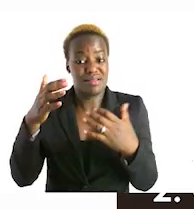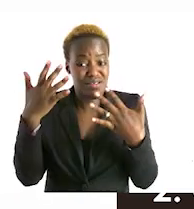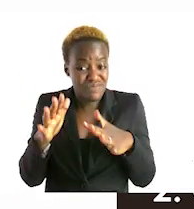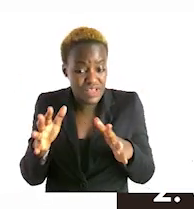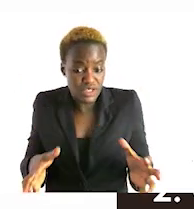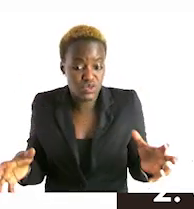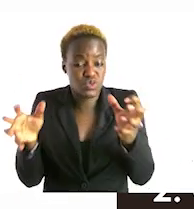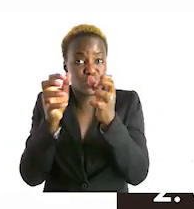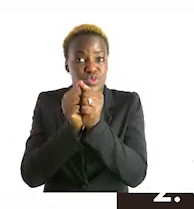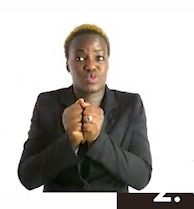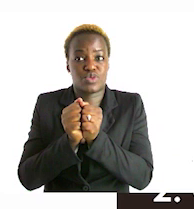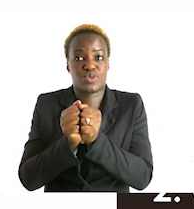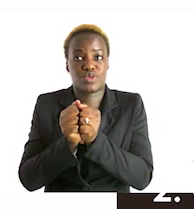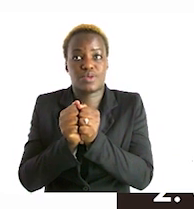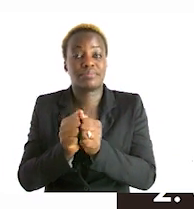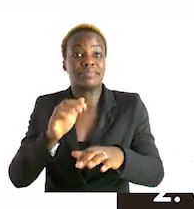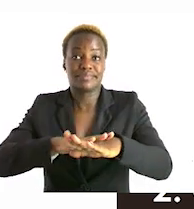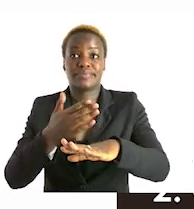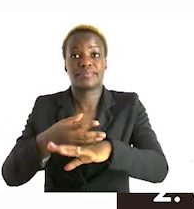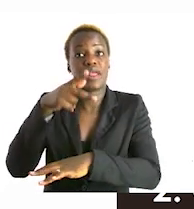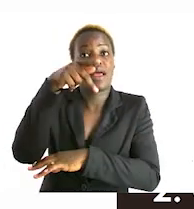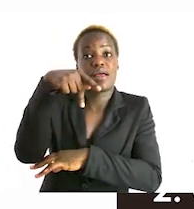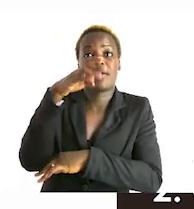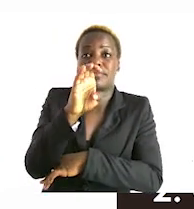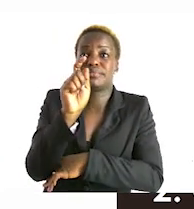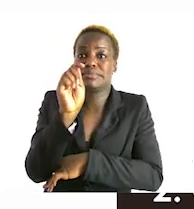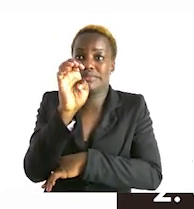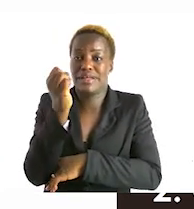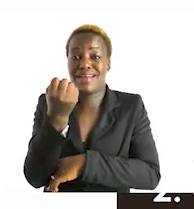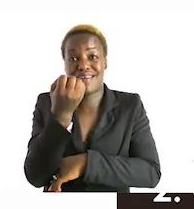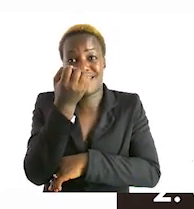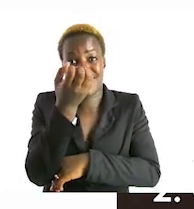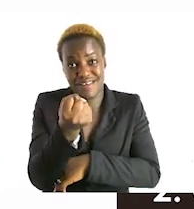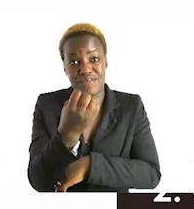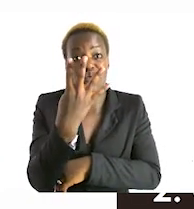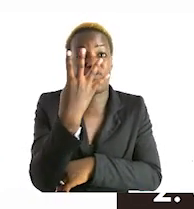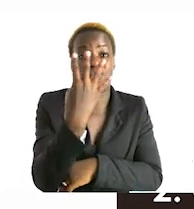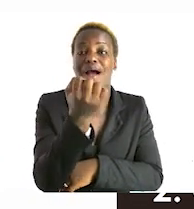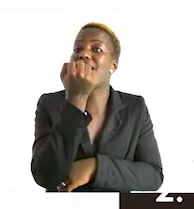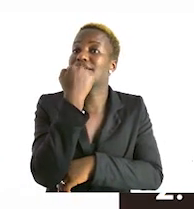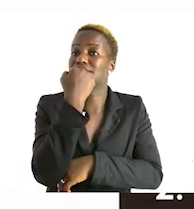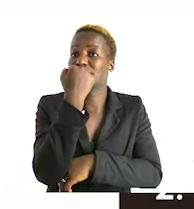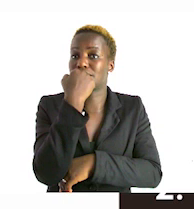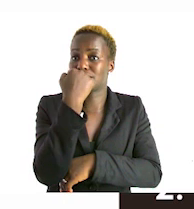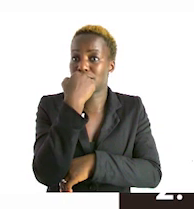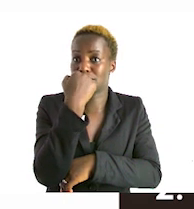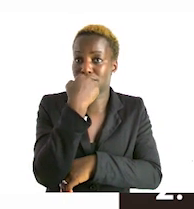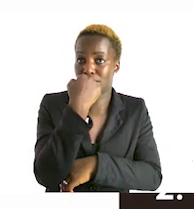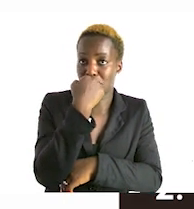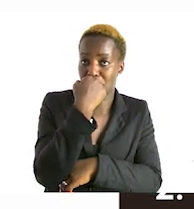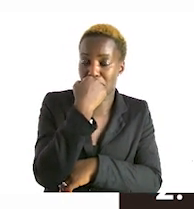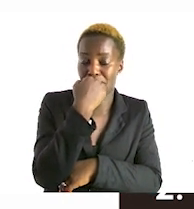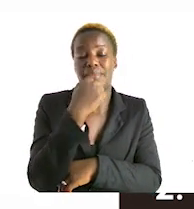example peter has four apples you can put four apples on one side sam has